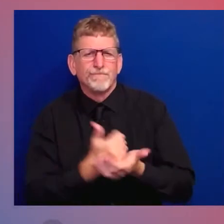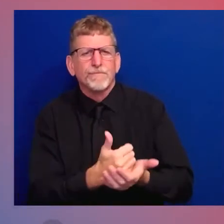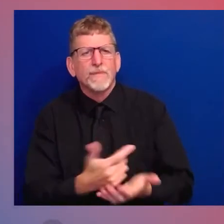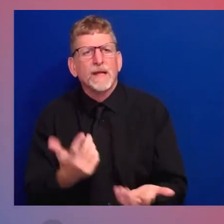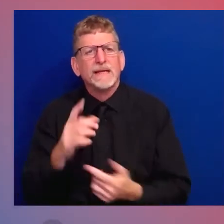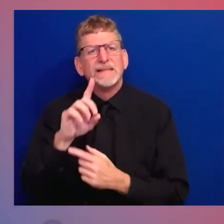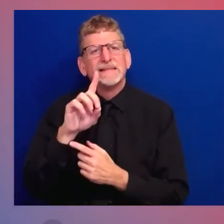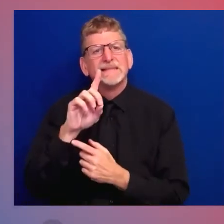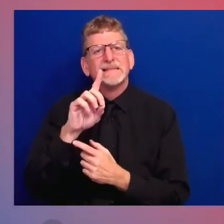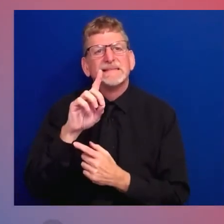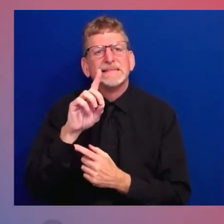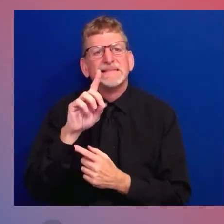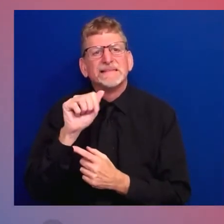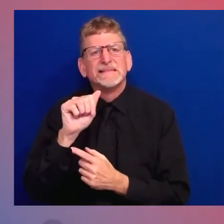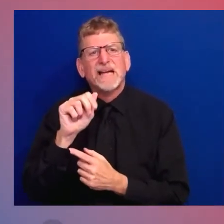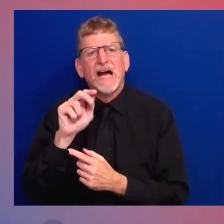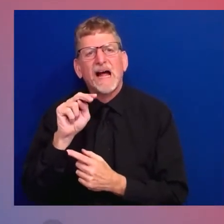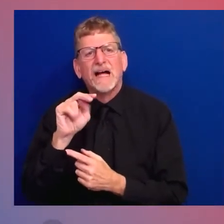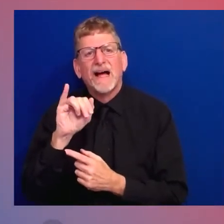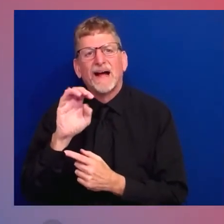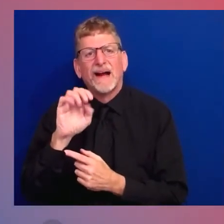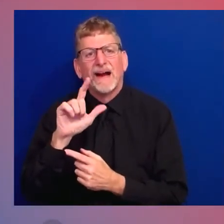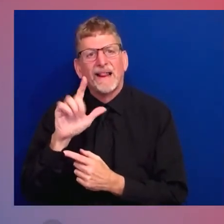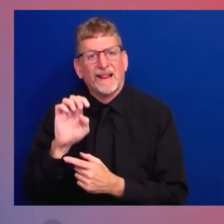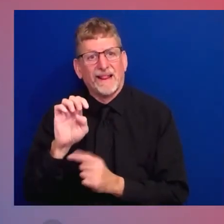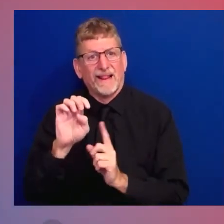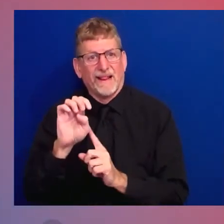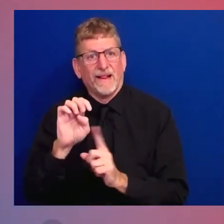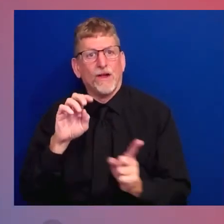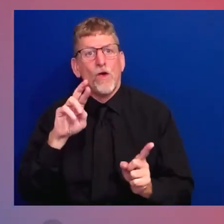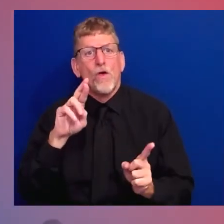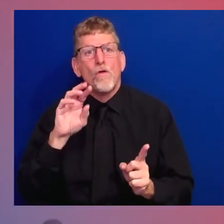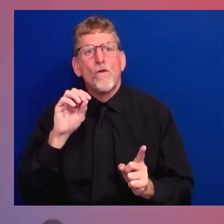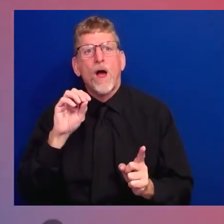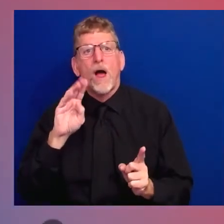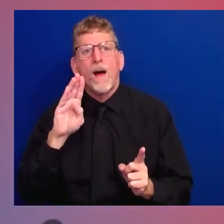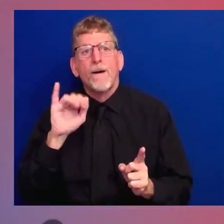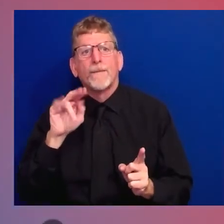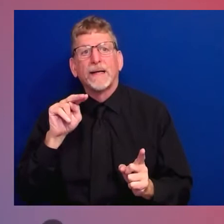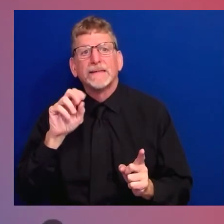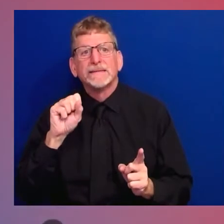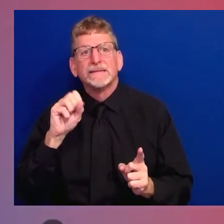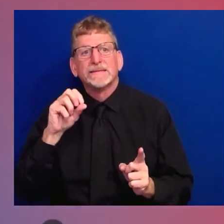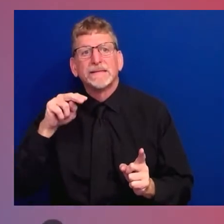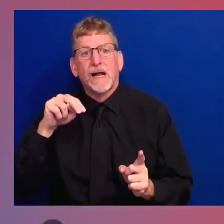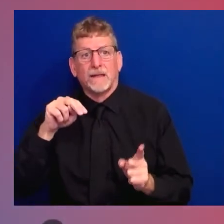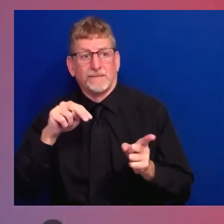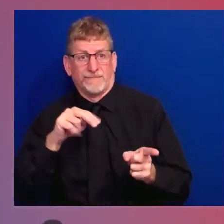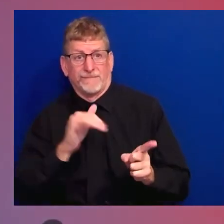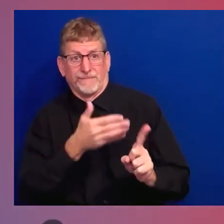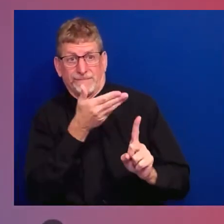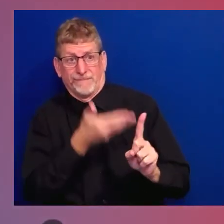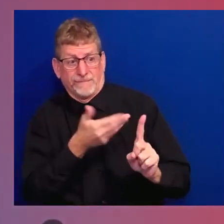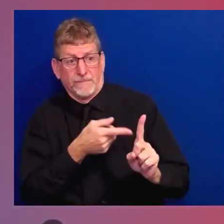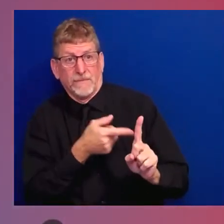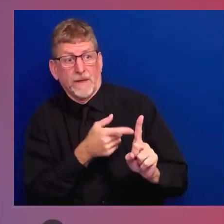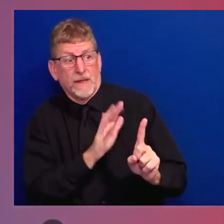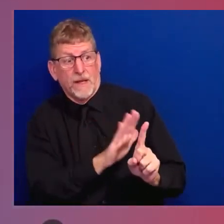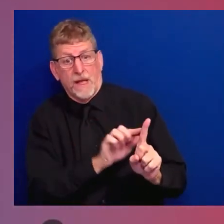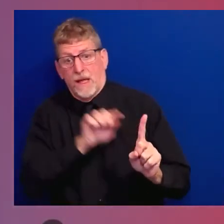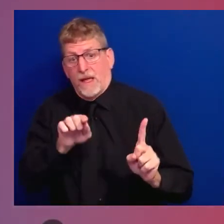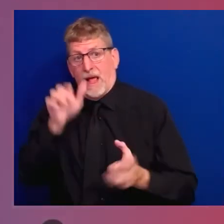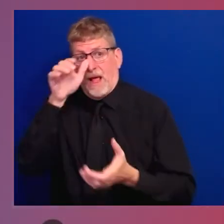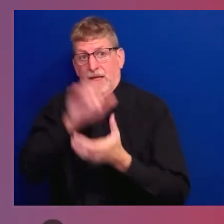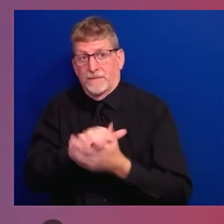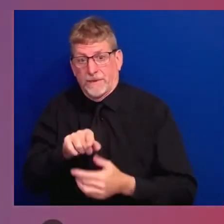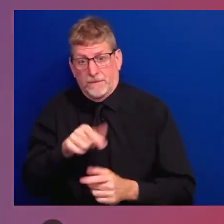joined my wife, Jill, in the first lady's box in the State of the Union. Sergeant Robinson was born a soldier,